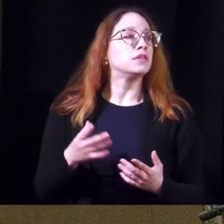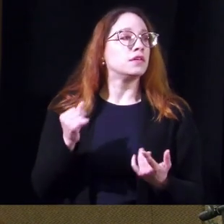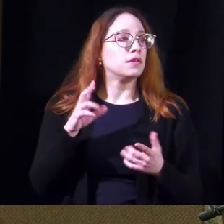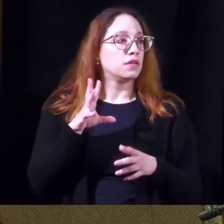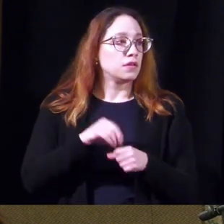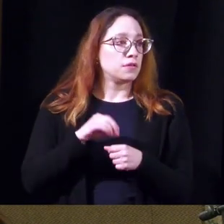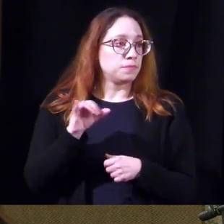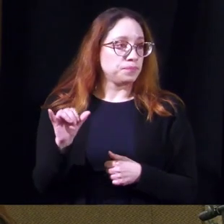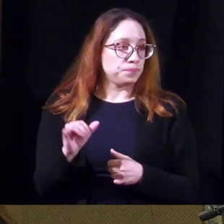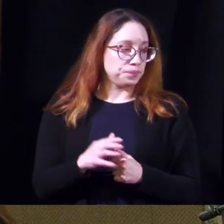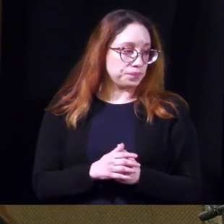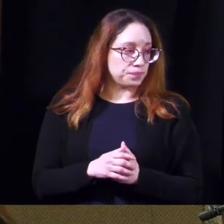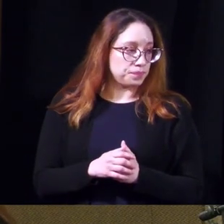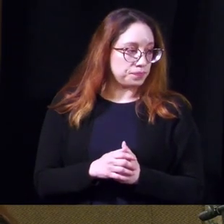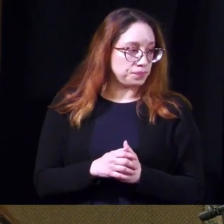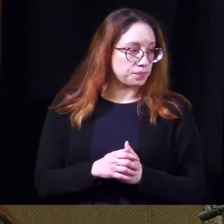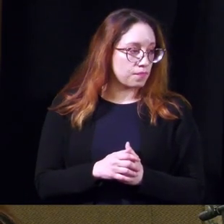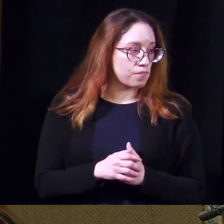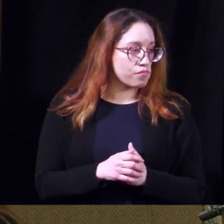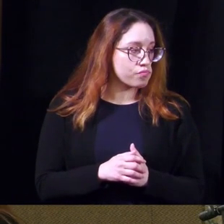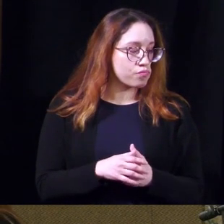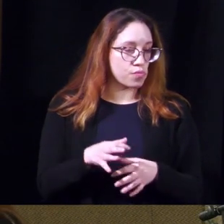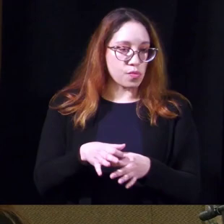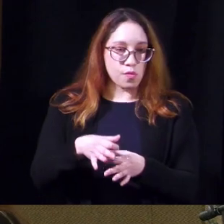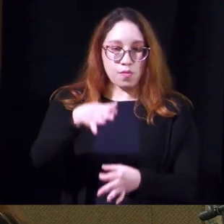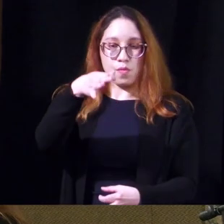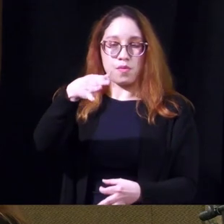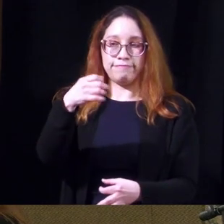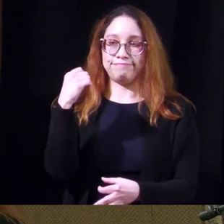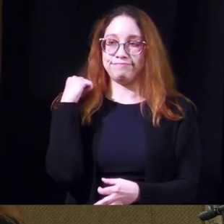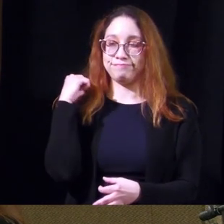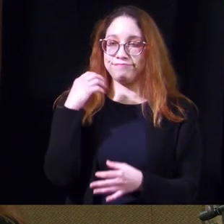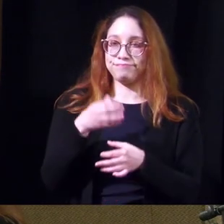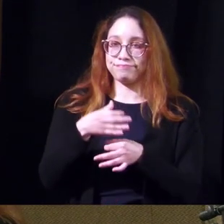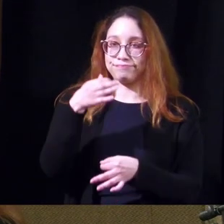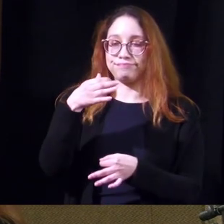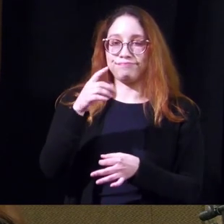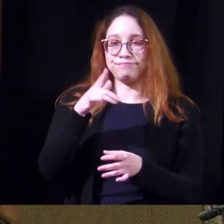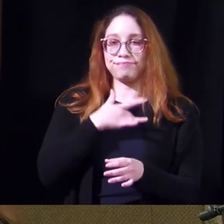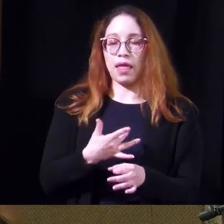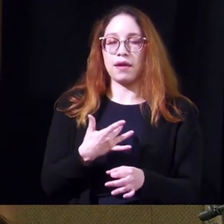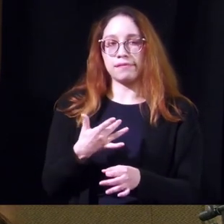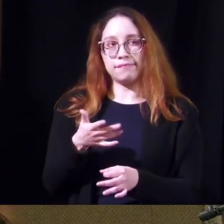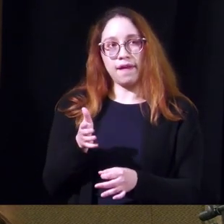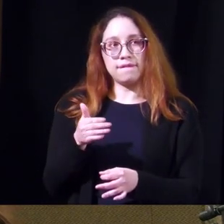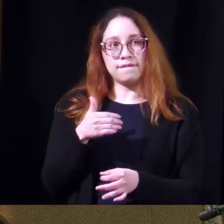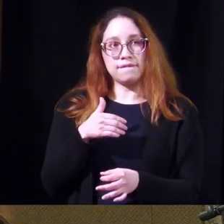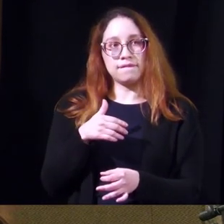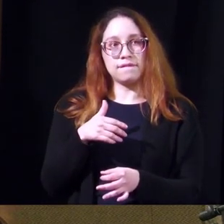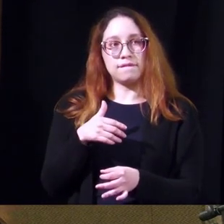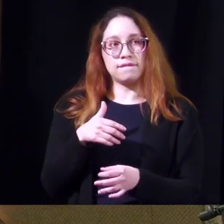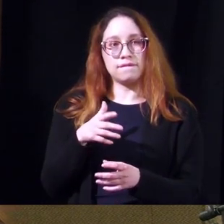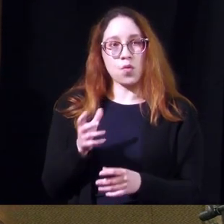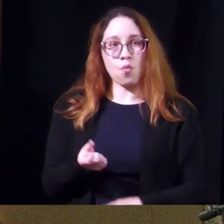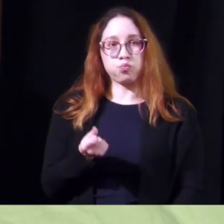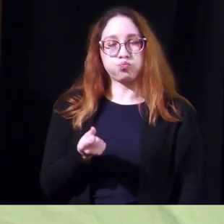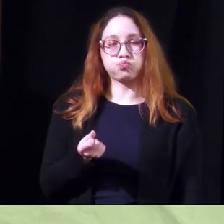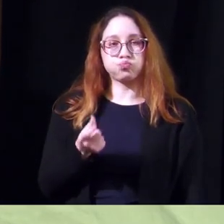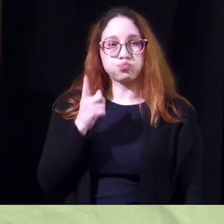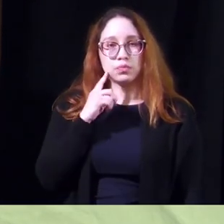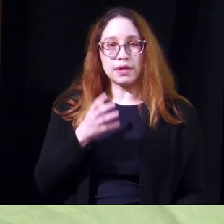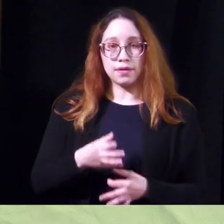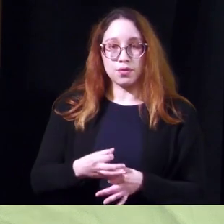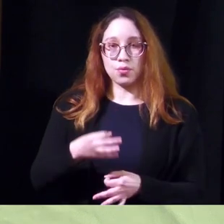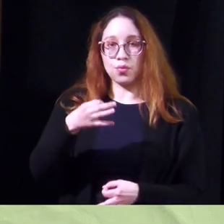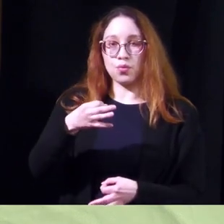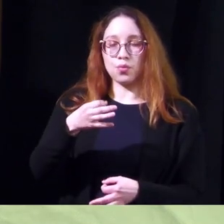involves the um uh the spinal cord uh they are more likely to have uh retention if it's higher up